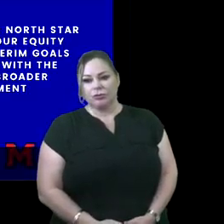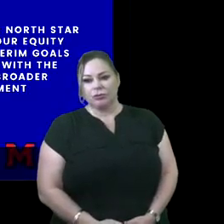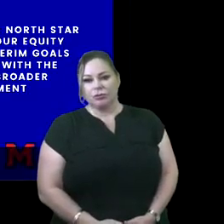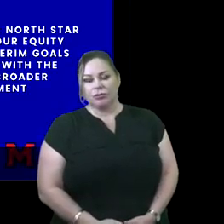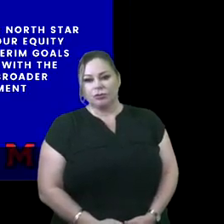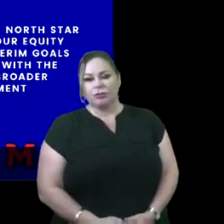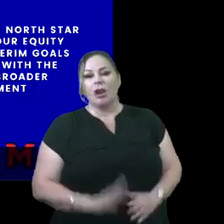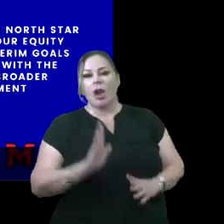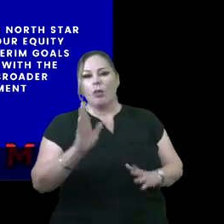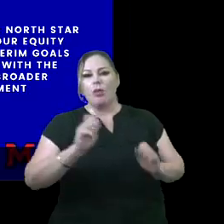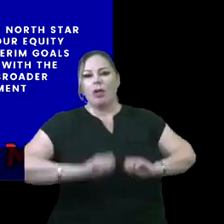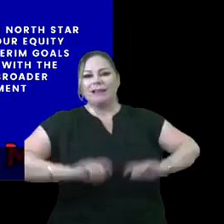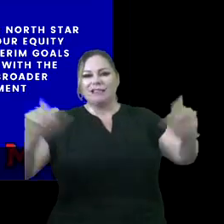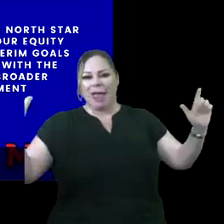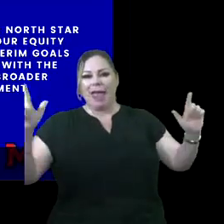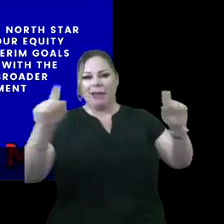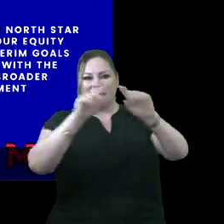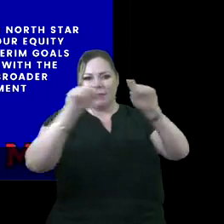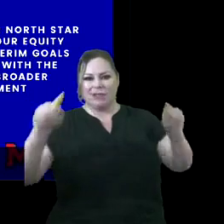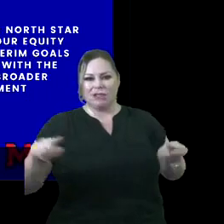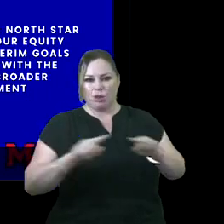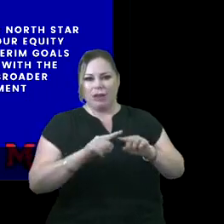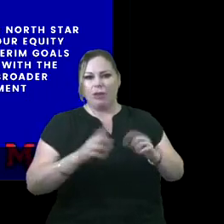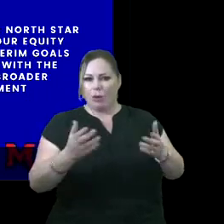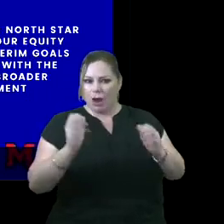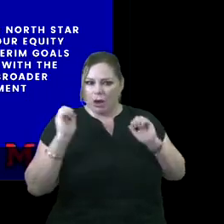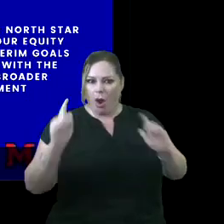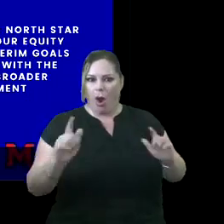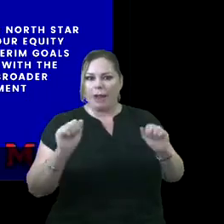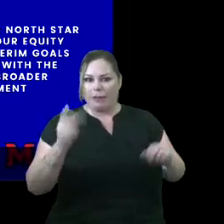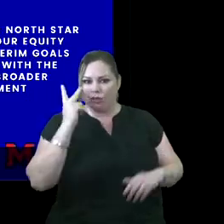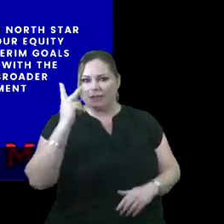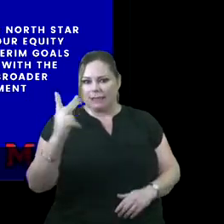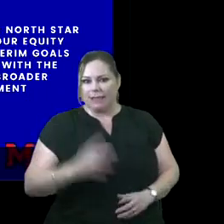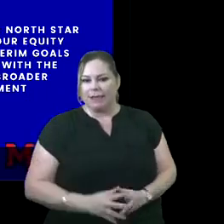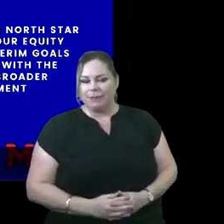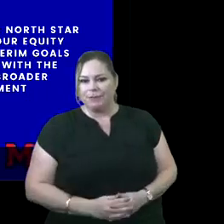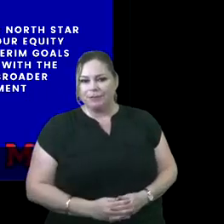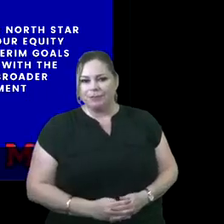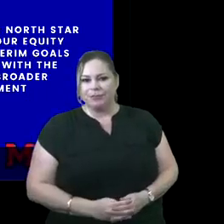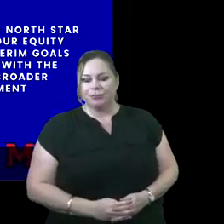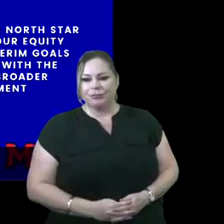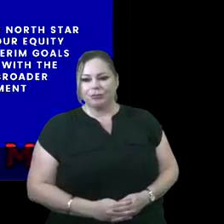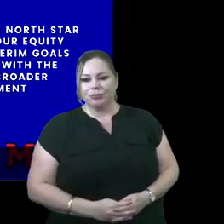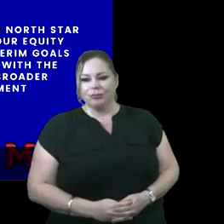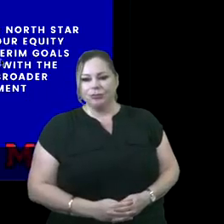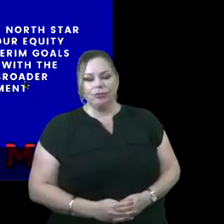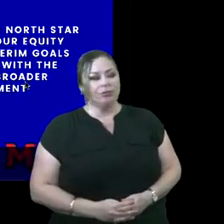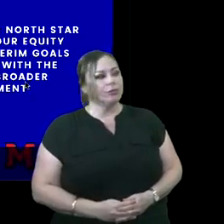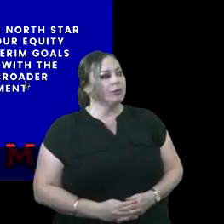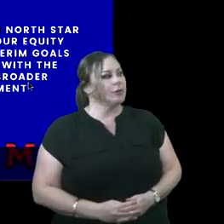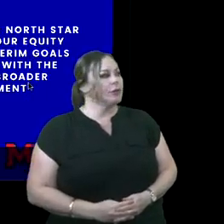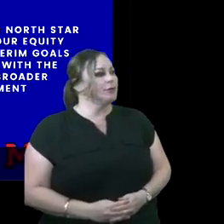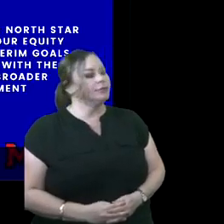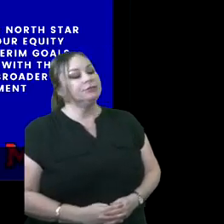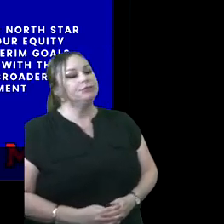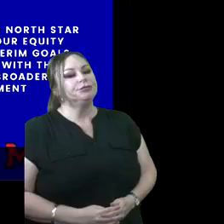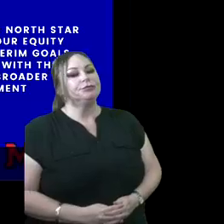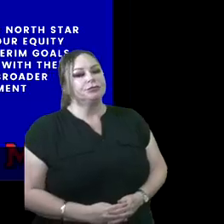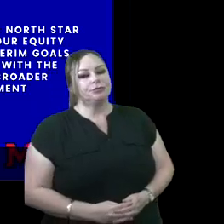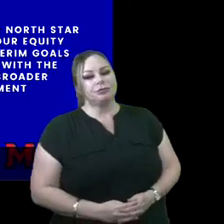So we'll expand the screen. We just want to make sure that everyone is able to see so we will expand the screen out.